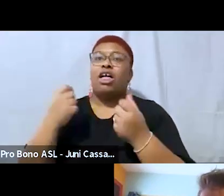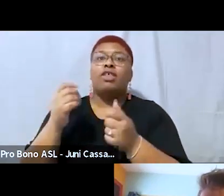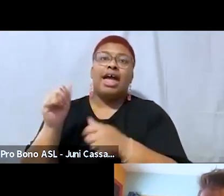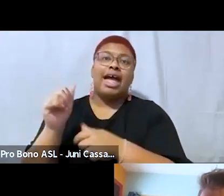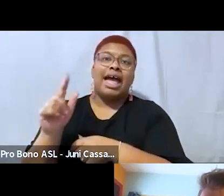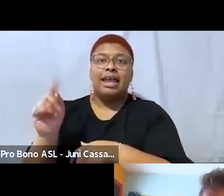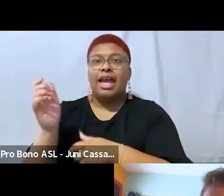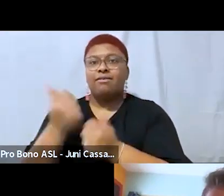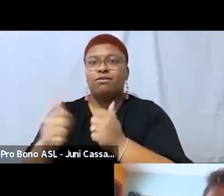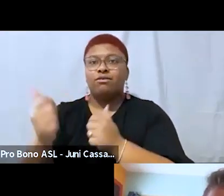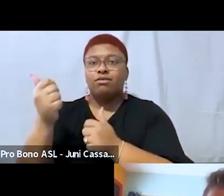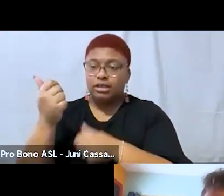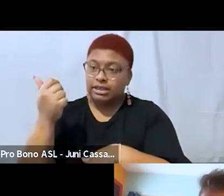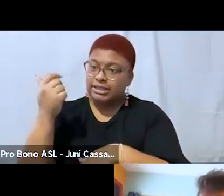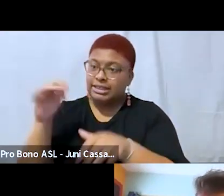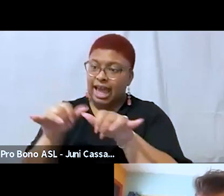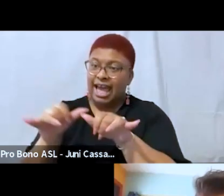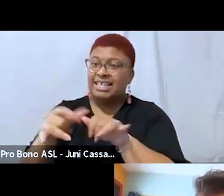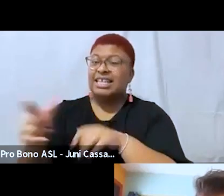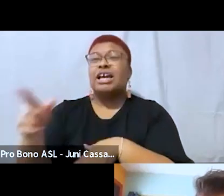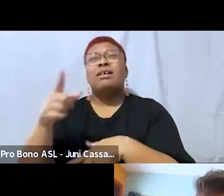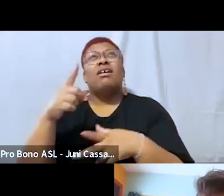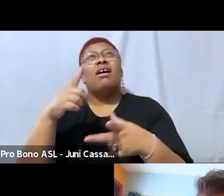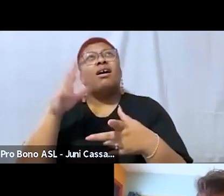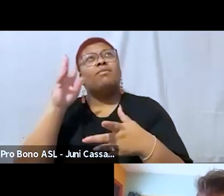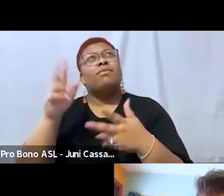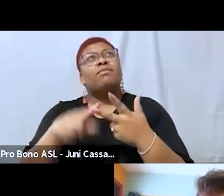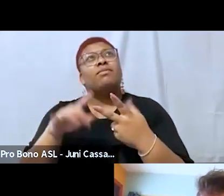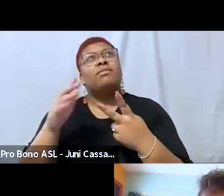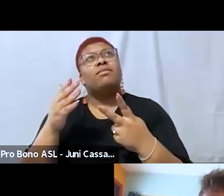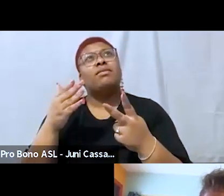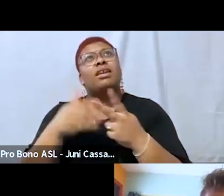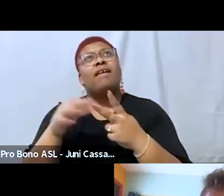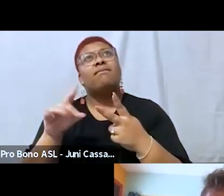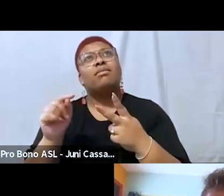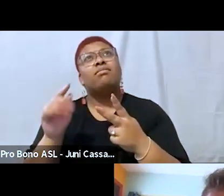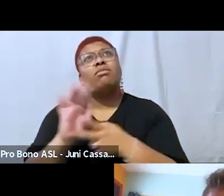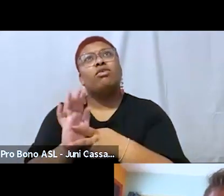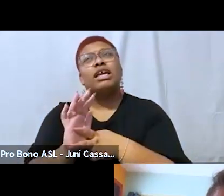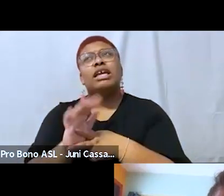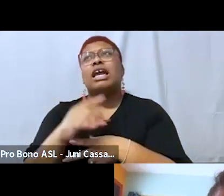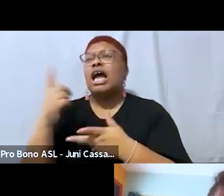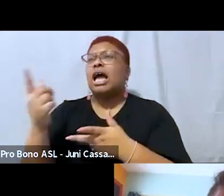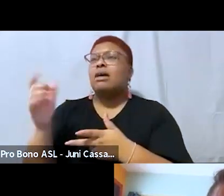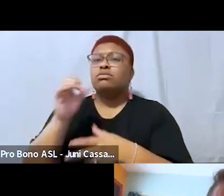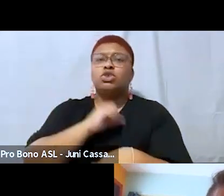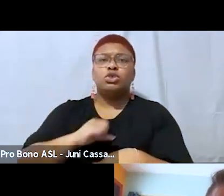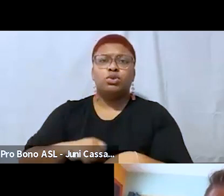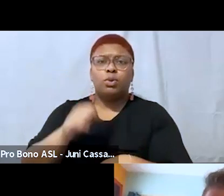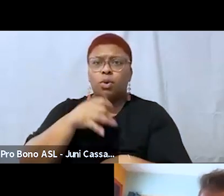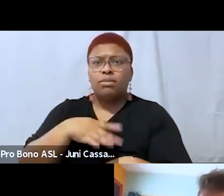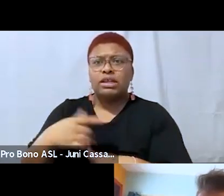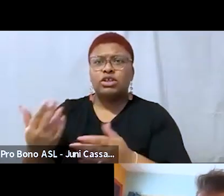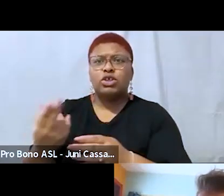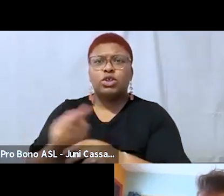anti-fat movie uh but that superwoman was a uh um a term used in some groups at nafa bill fabry who is